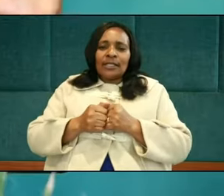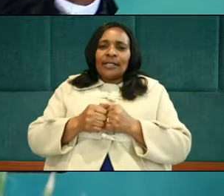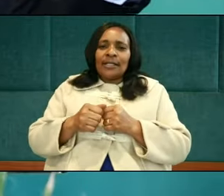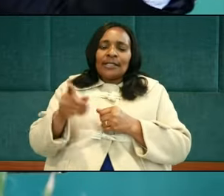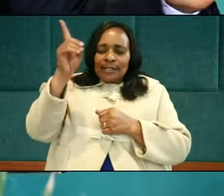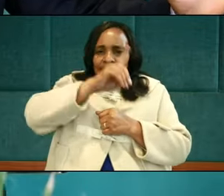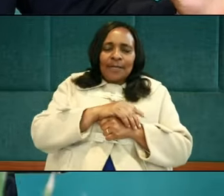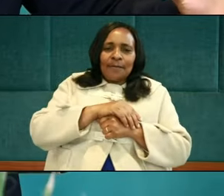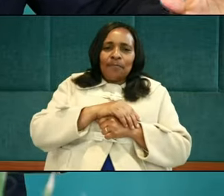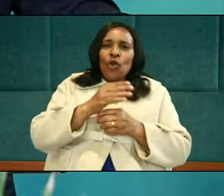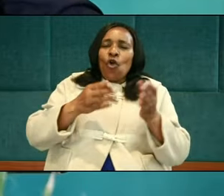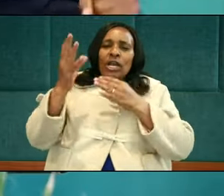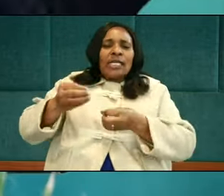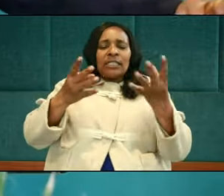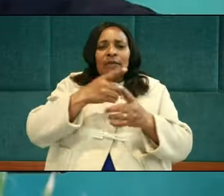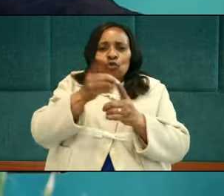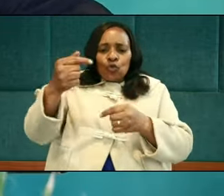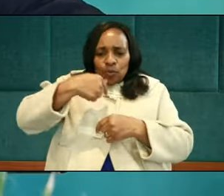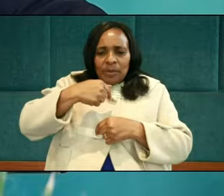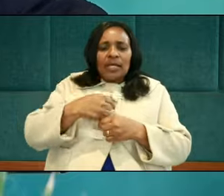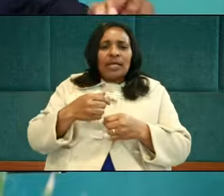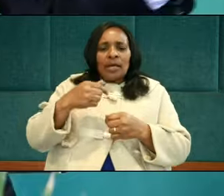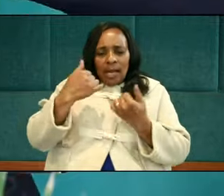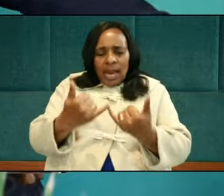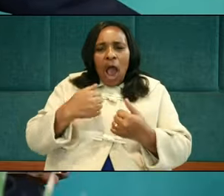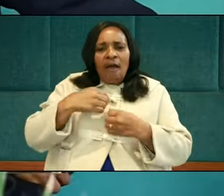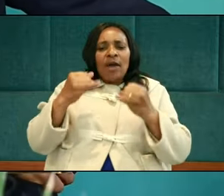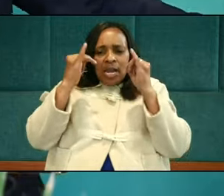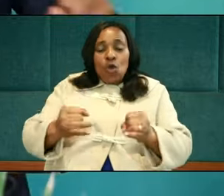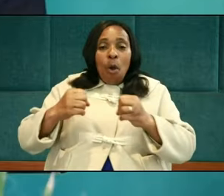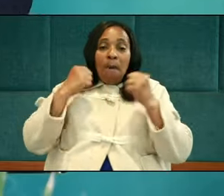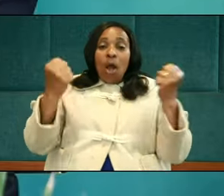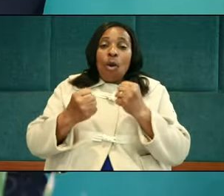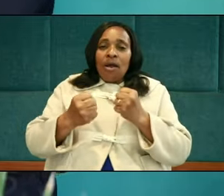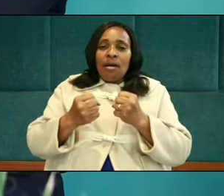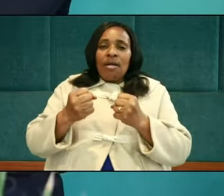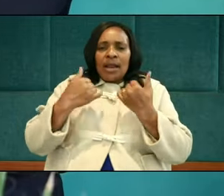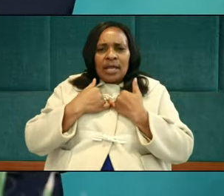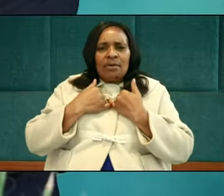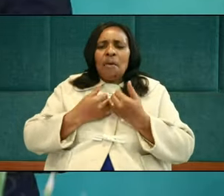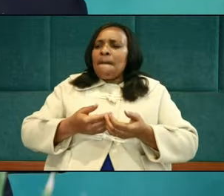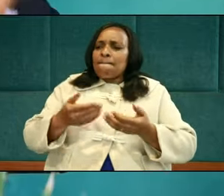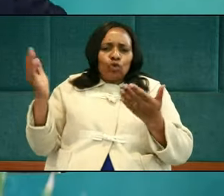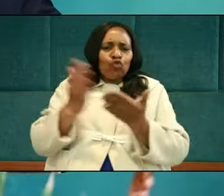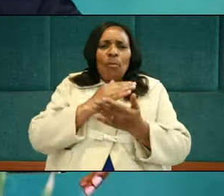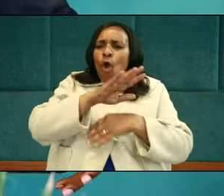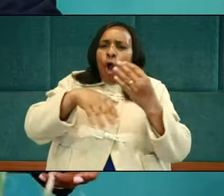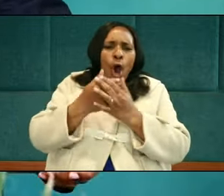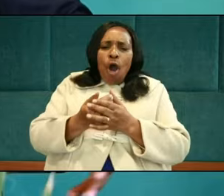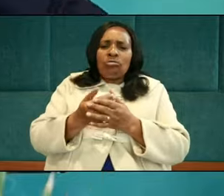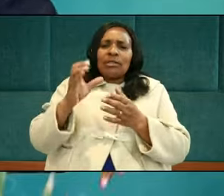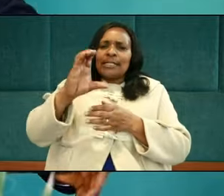Government has changed. There is a new power now. So the former president or the former cabinet members, now